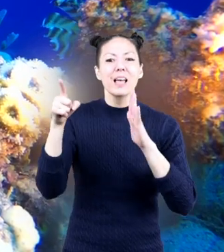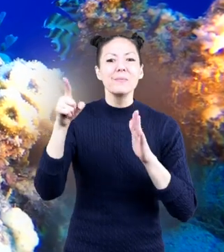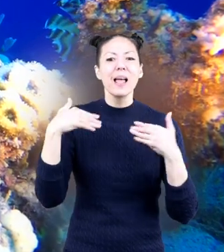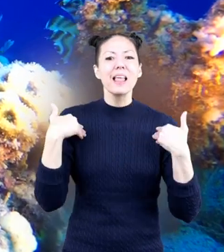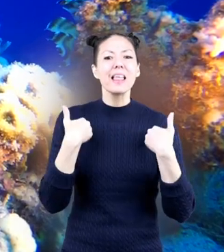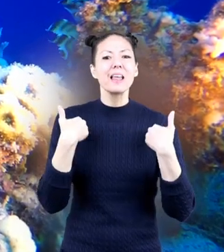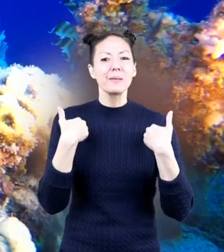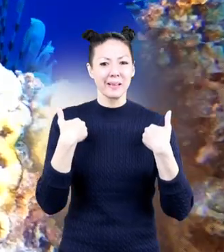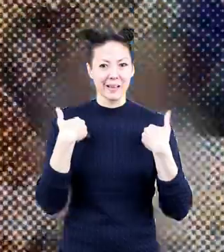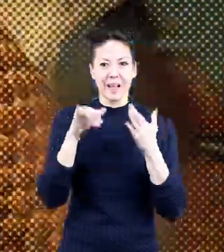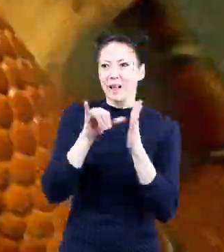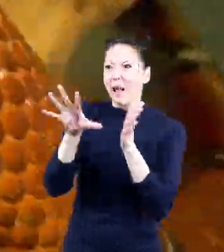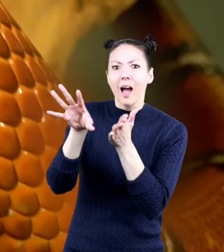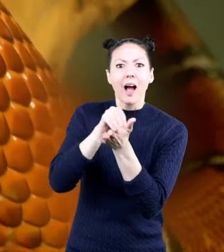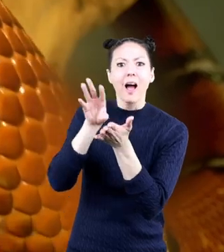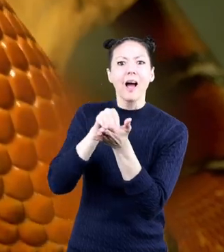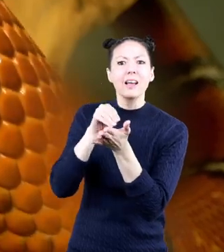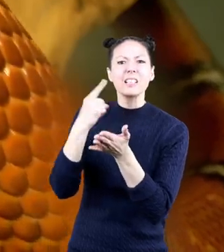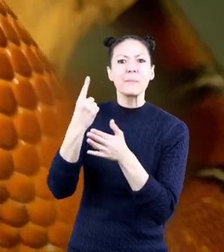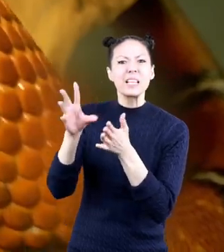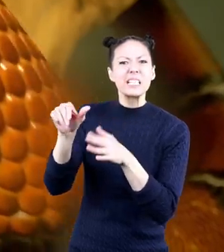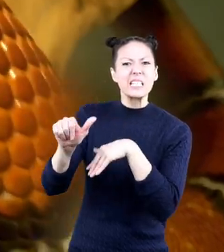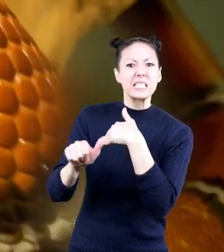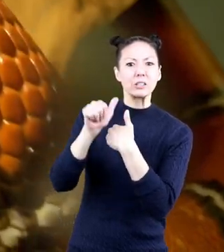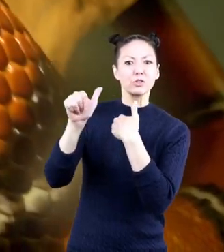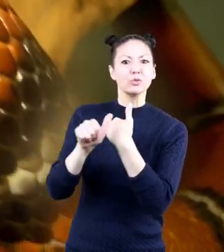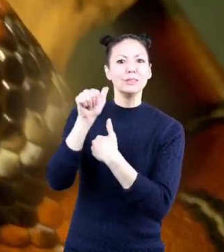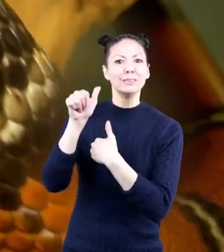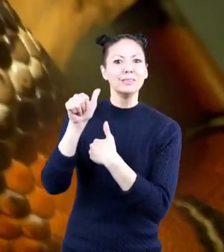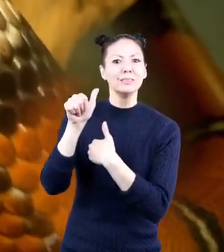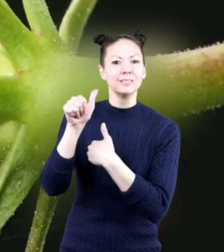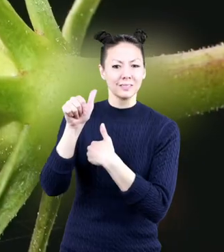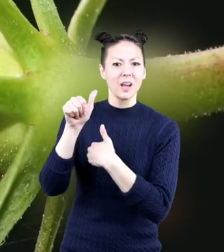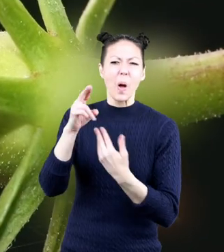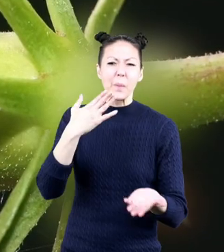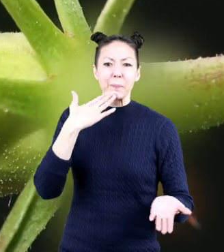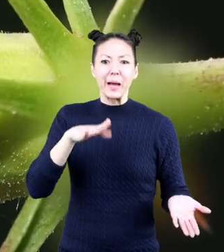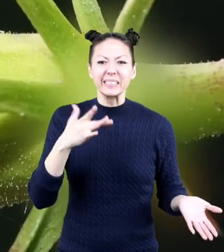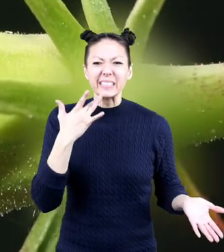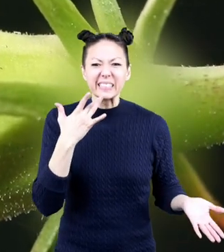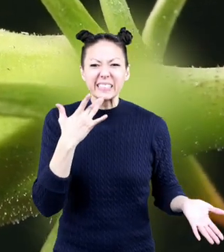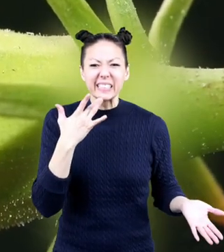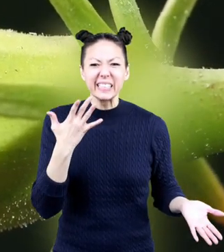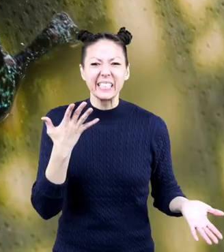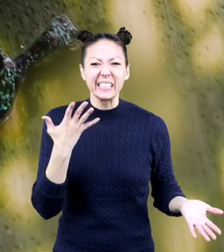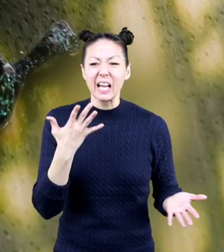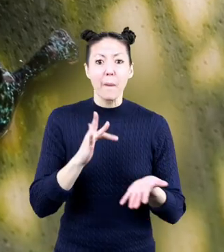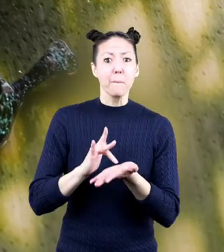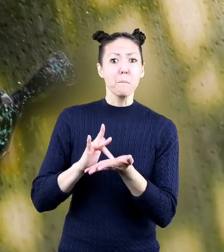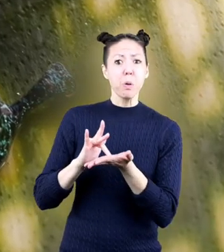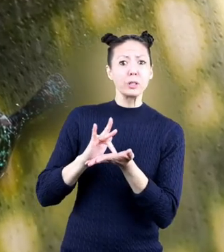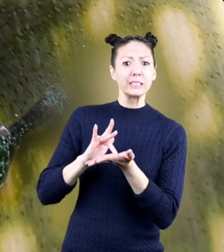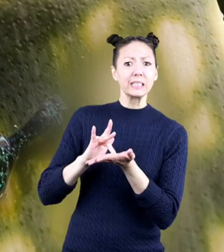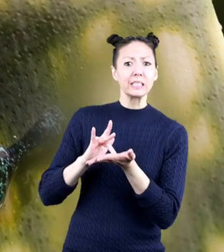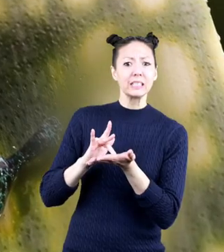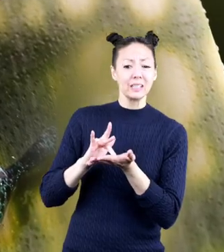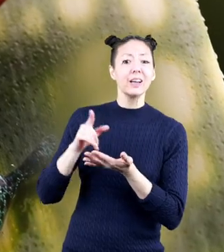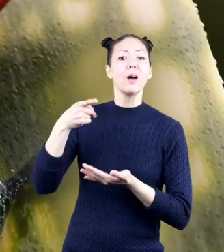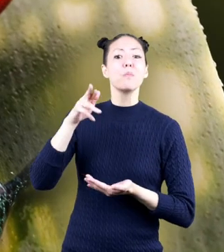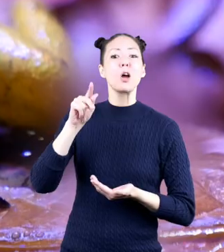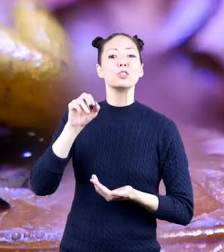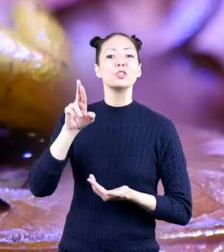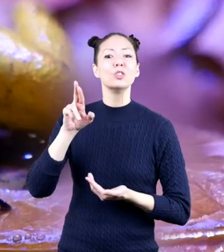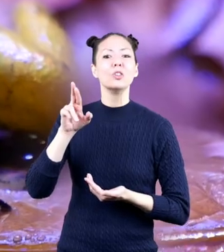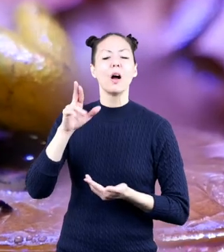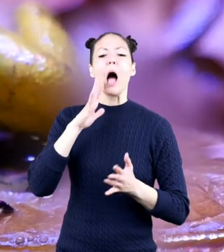For example, some animals mimic something dangerous, bad tasting, or poisonous, so